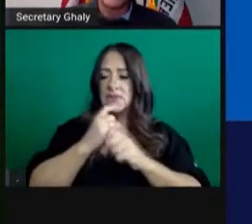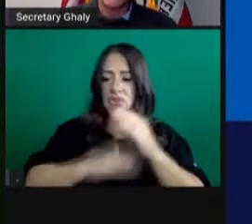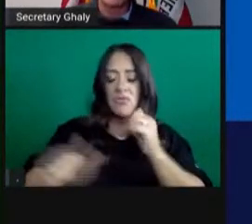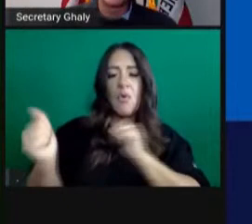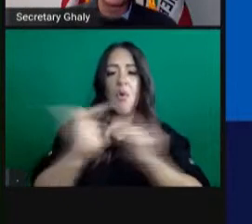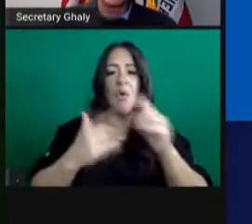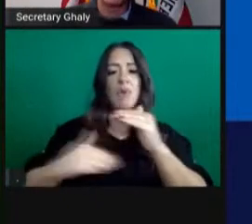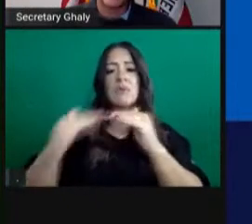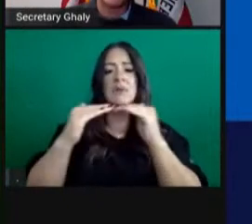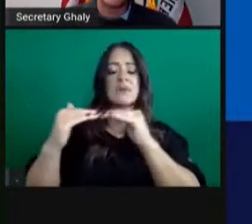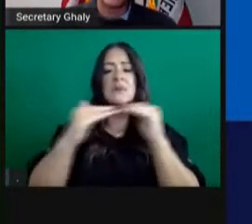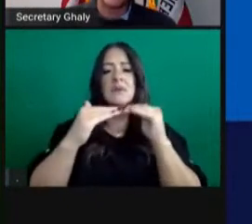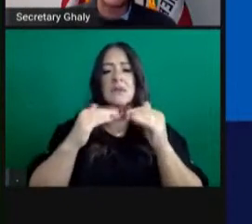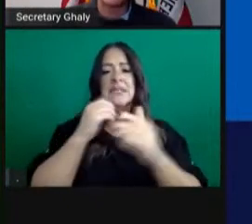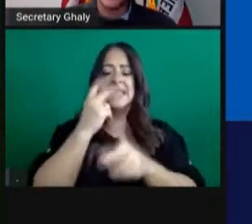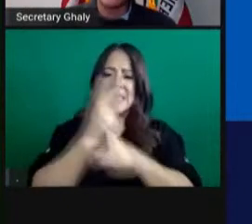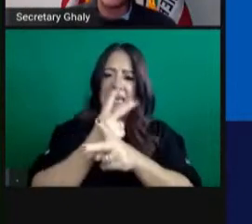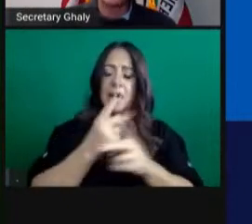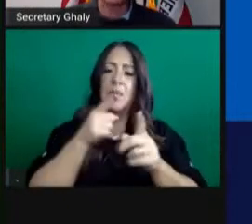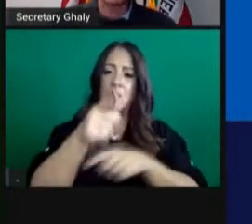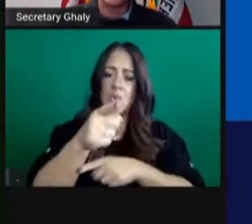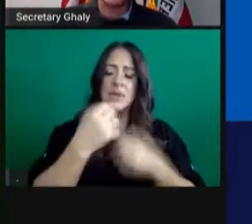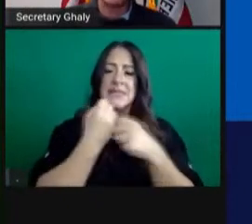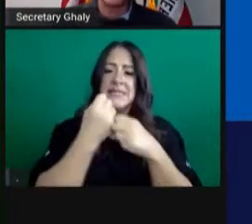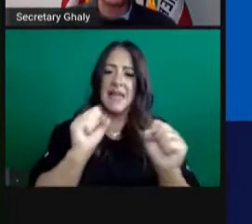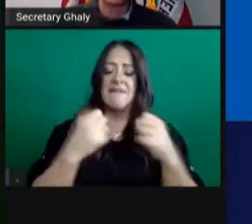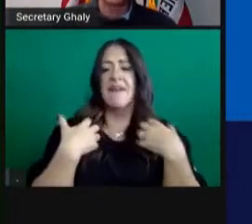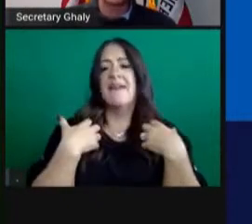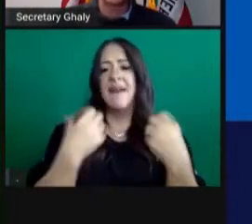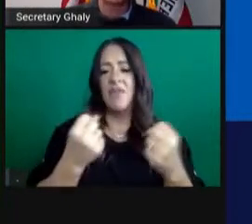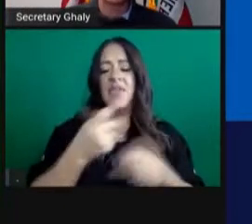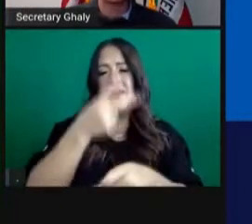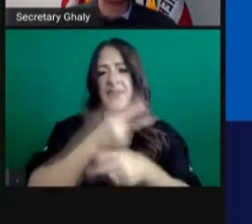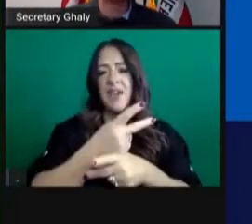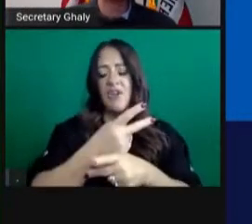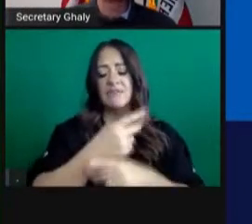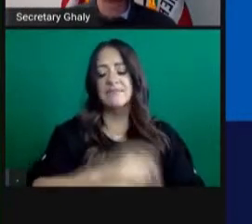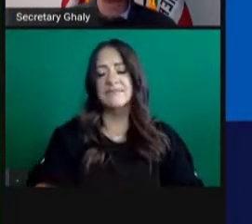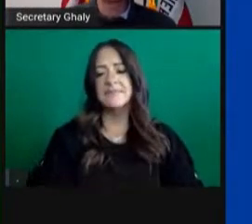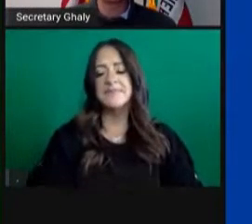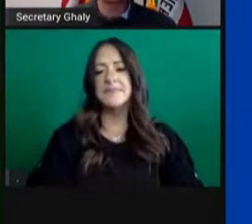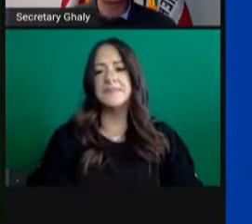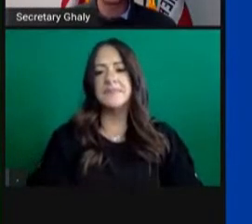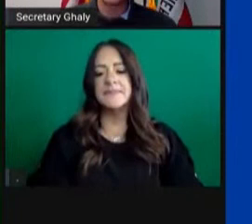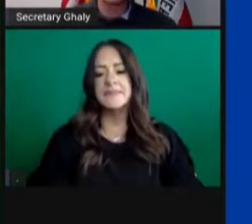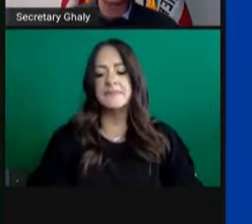we can to keep Californians safe and well cared for. Next slide.